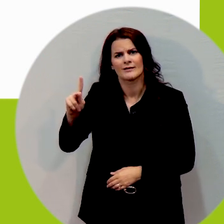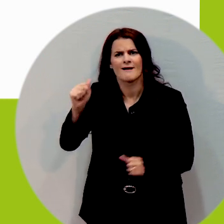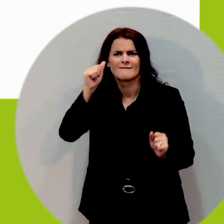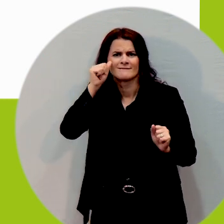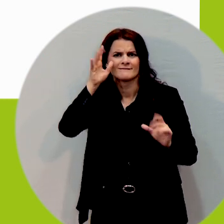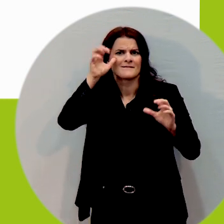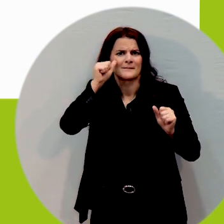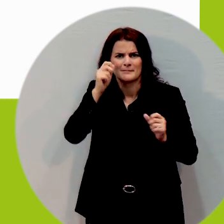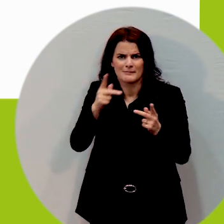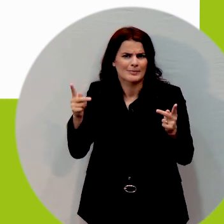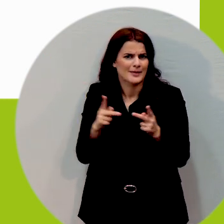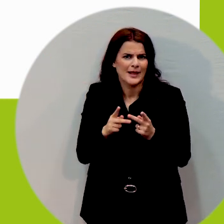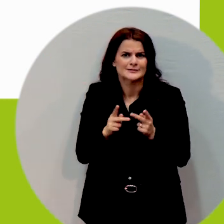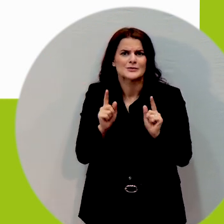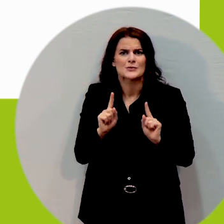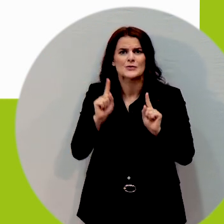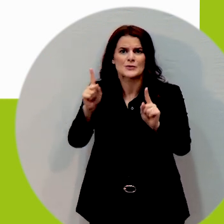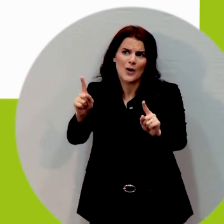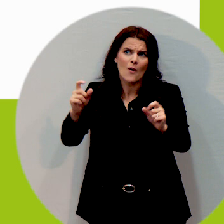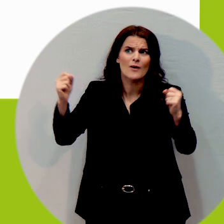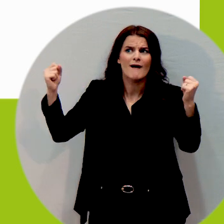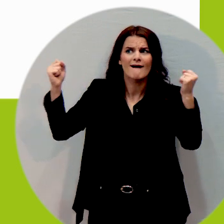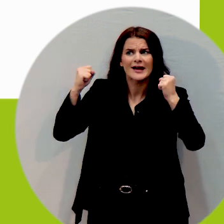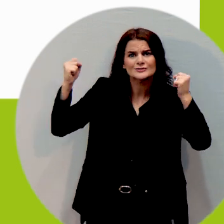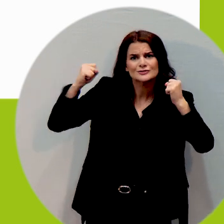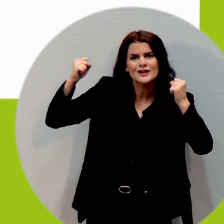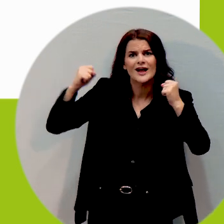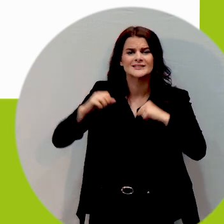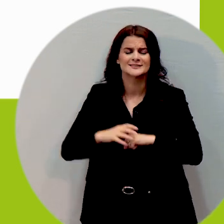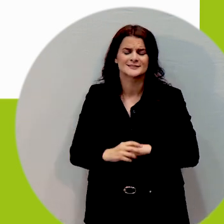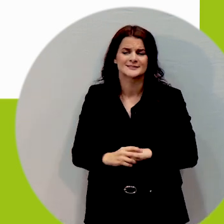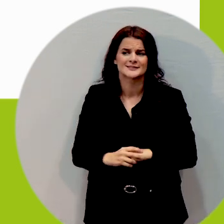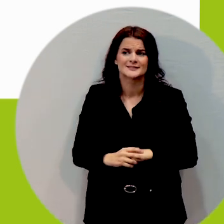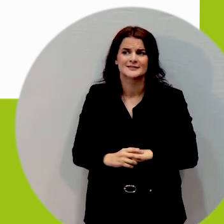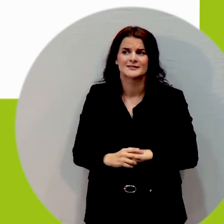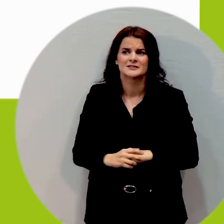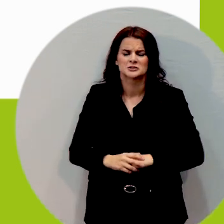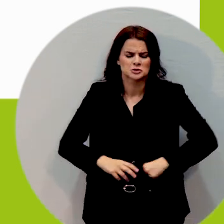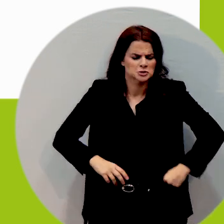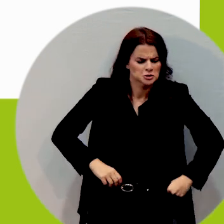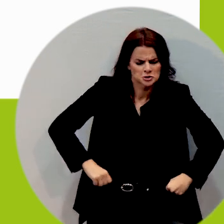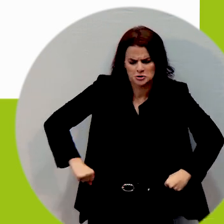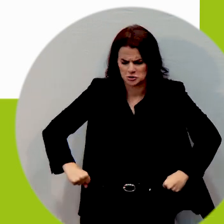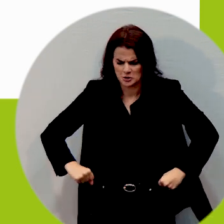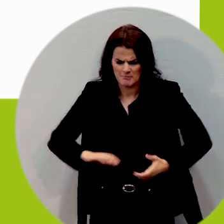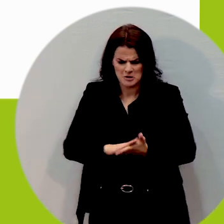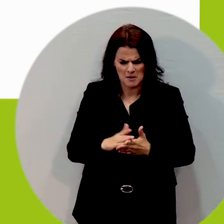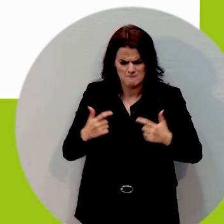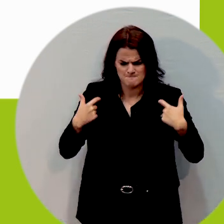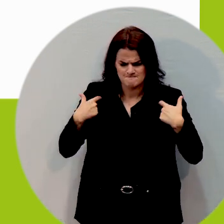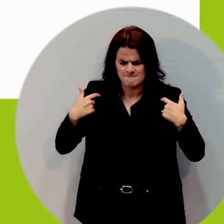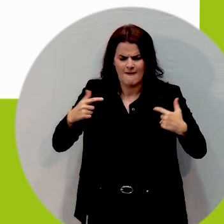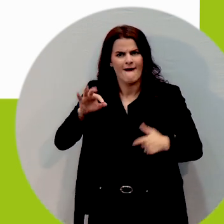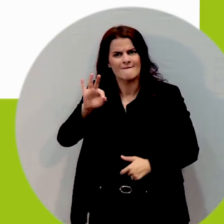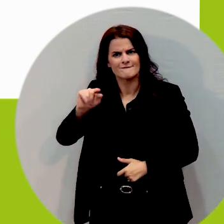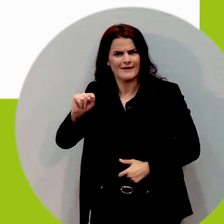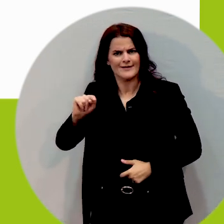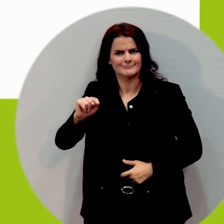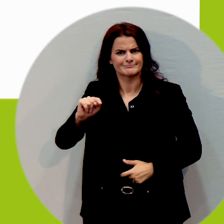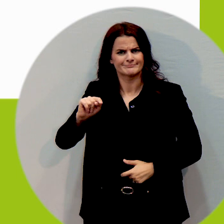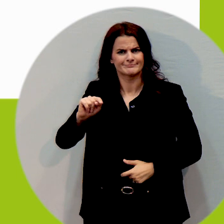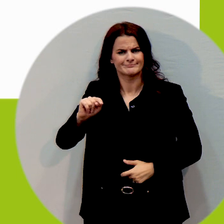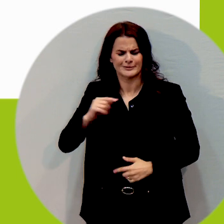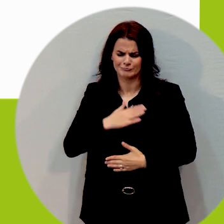flex those muscles and get fit and all just enjoy the park each of the play equipment